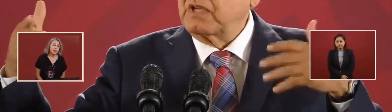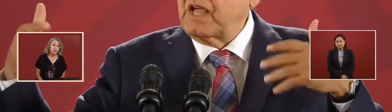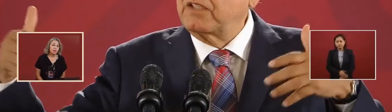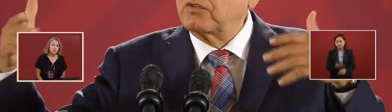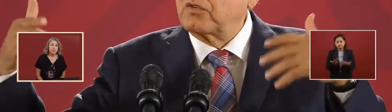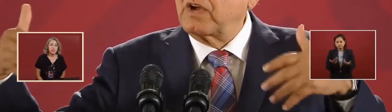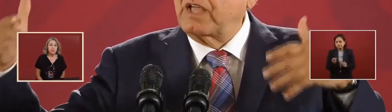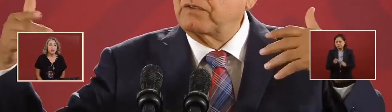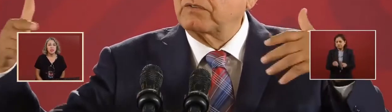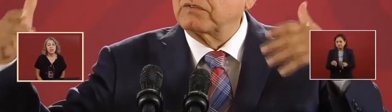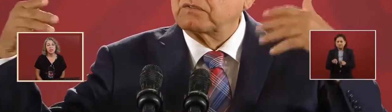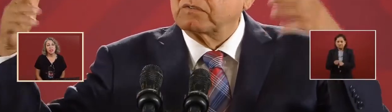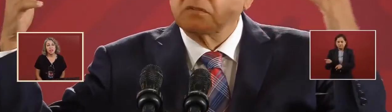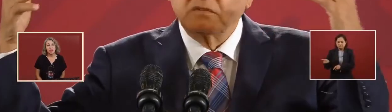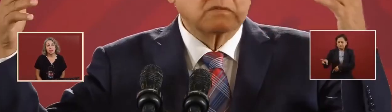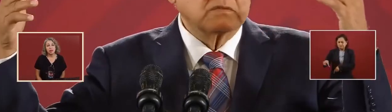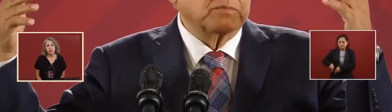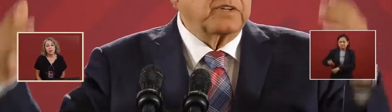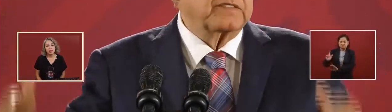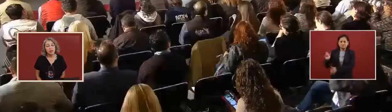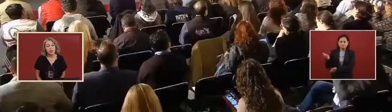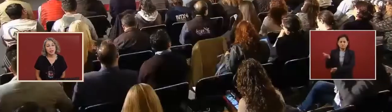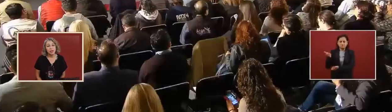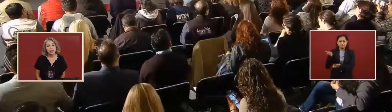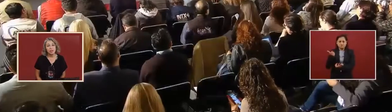for these works.